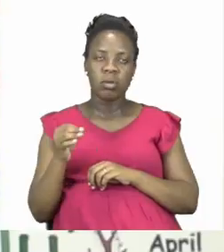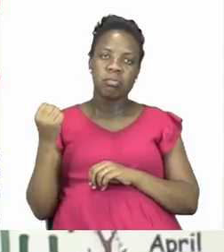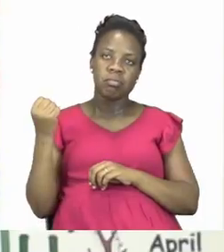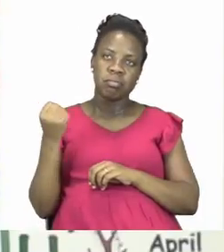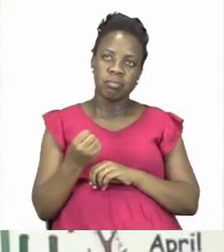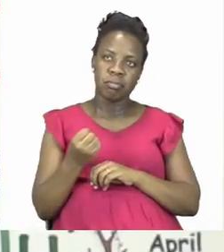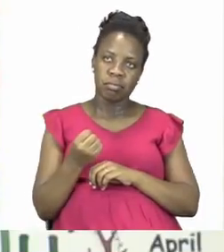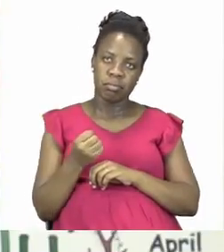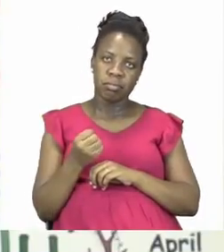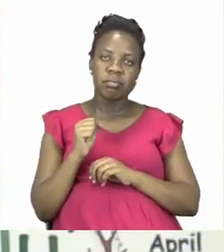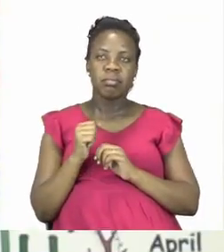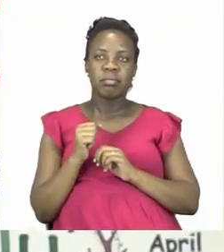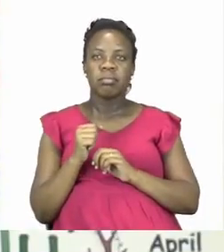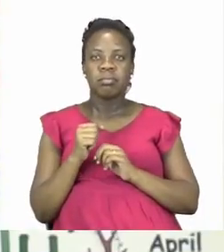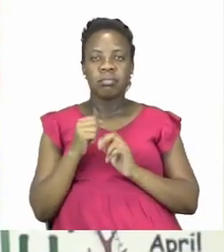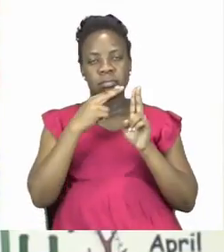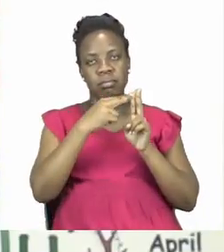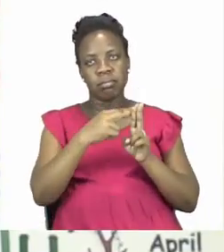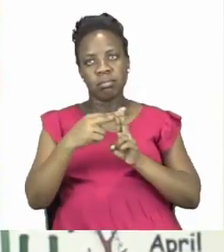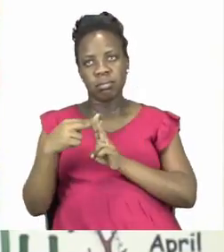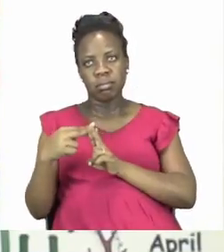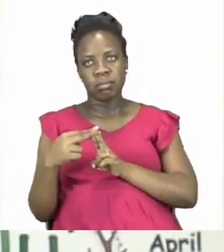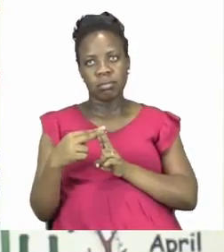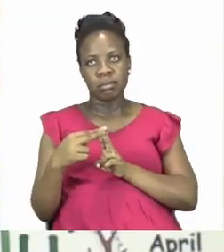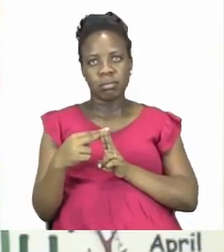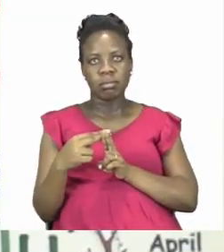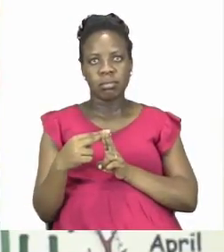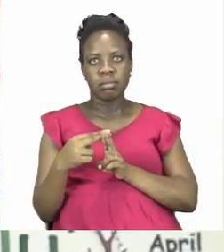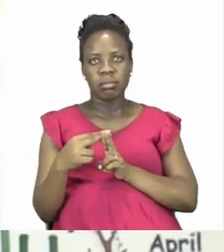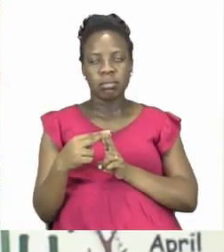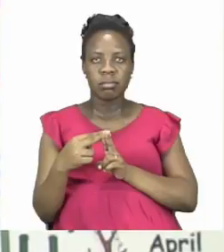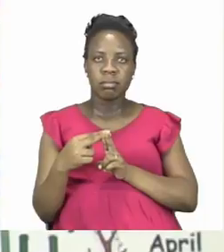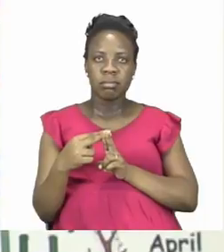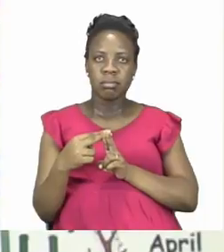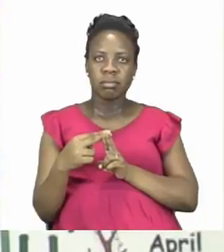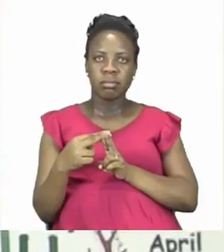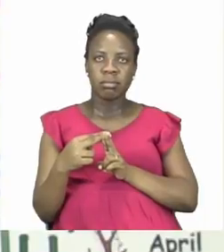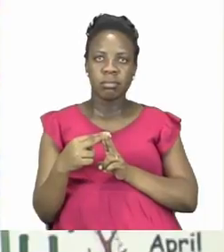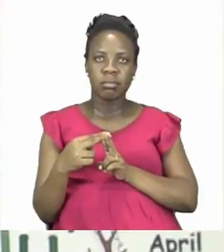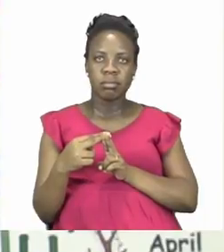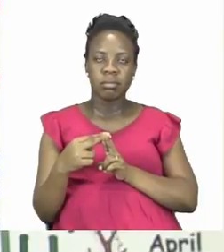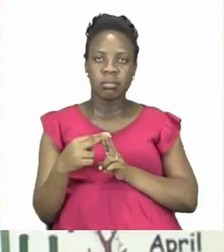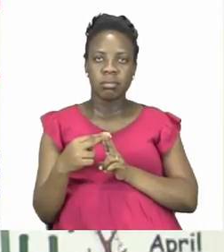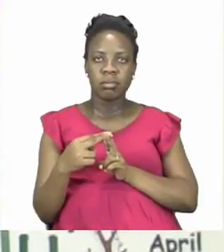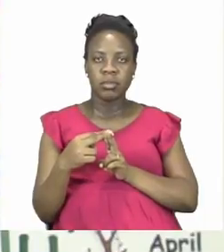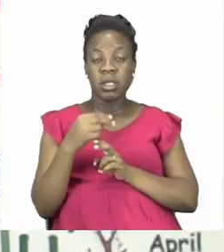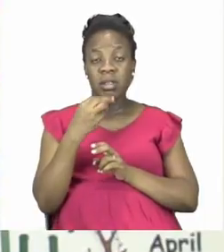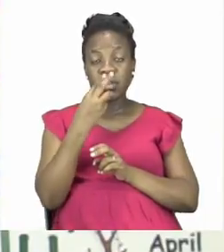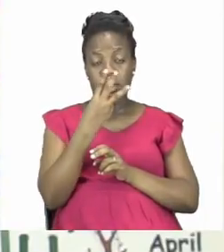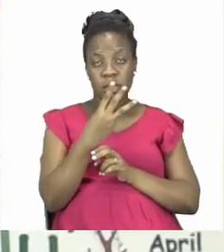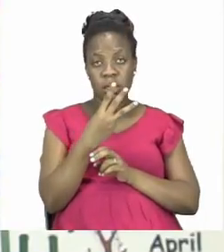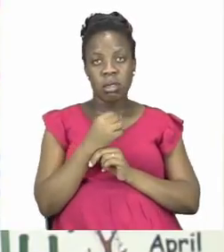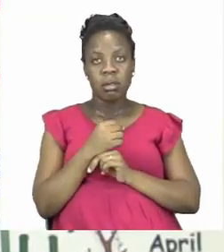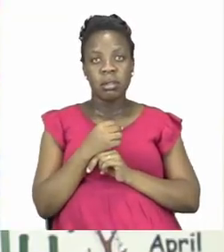smaller than 9. What do we need to do now? That's right everyone. We need to go and borrow from our 3.